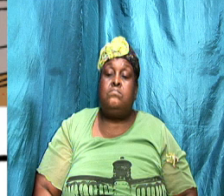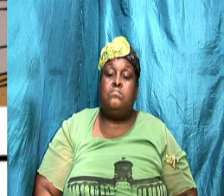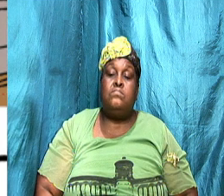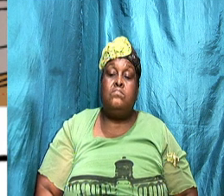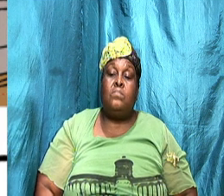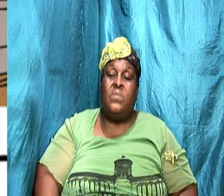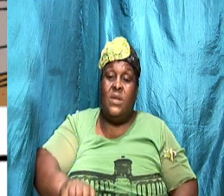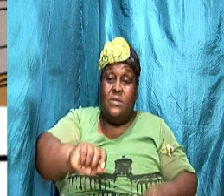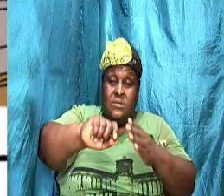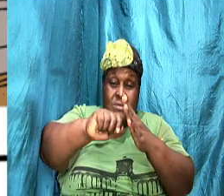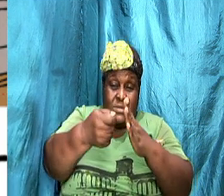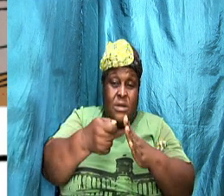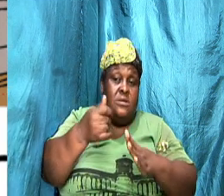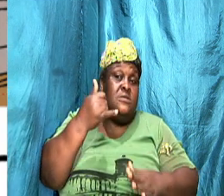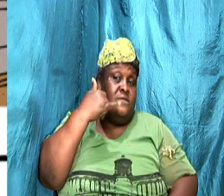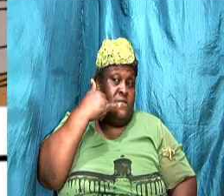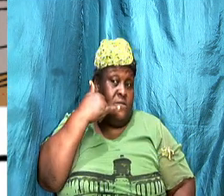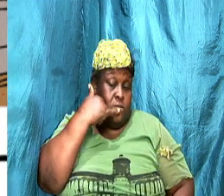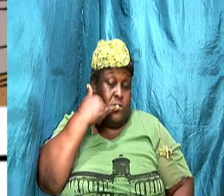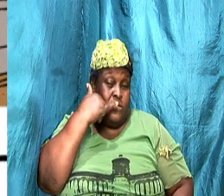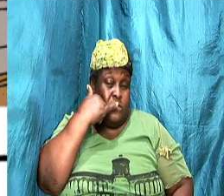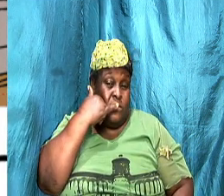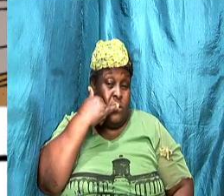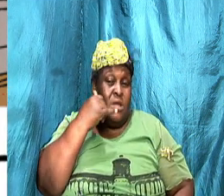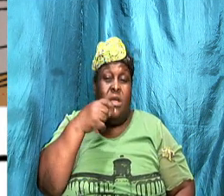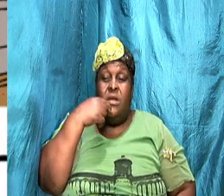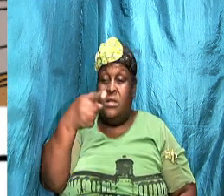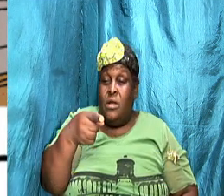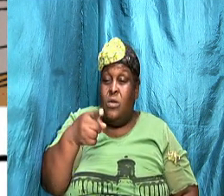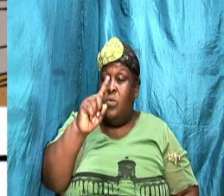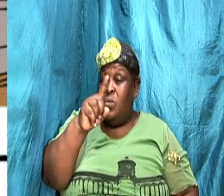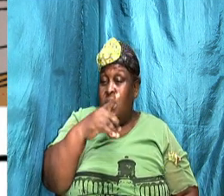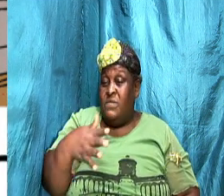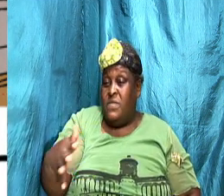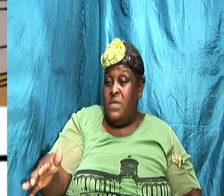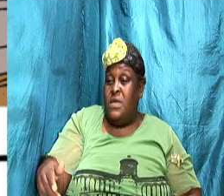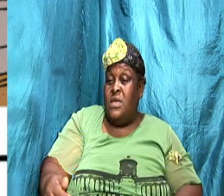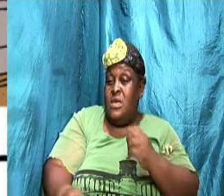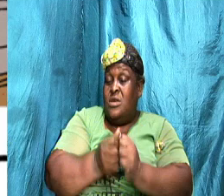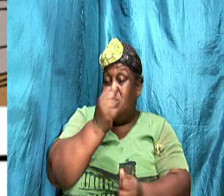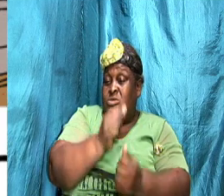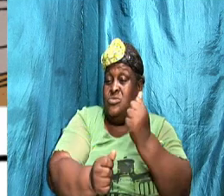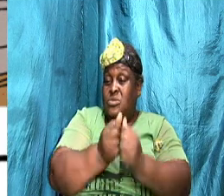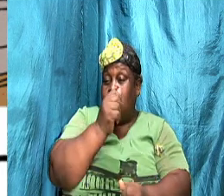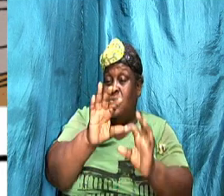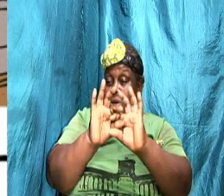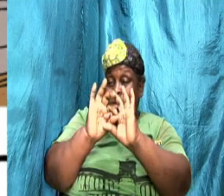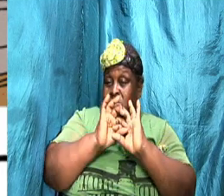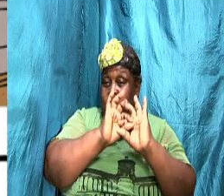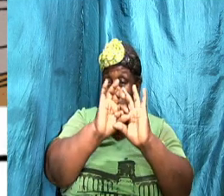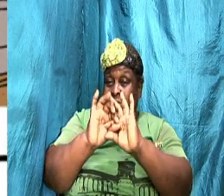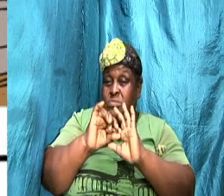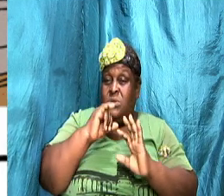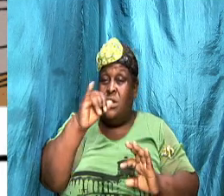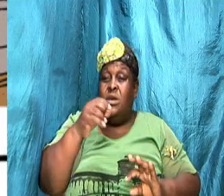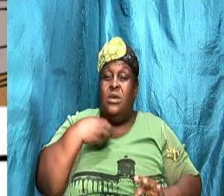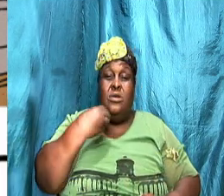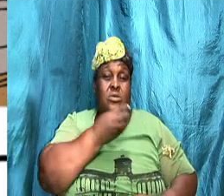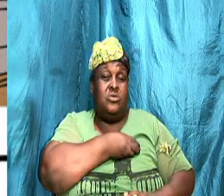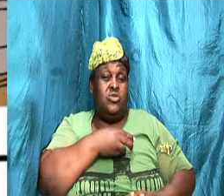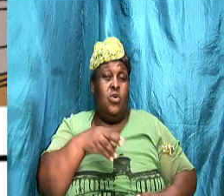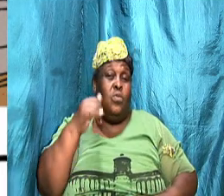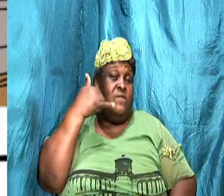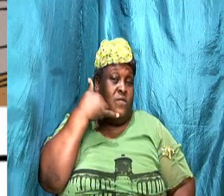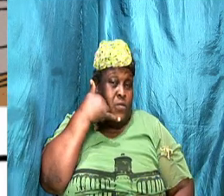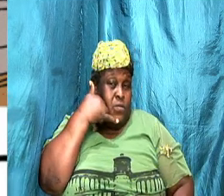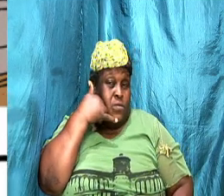Silence your phone. I tell you that one of the things that is destroying relationship right now is our phone. A lot of